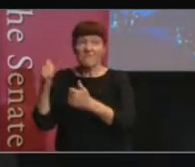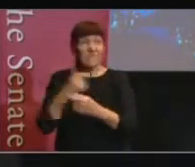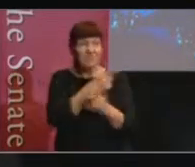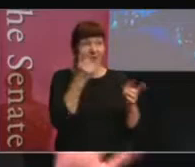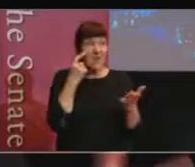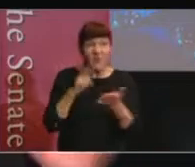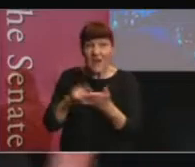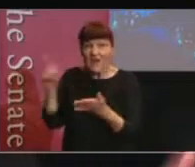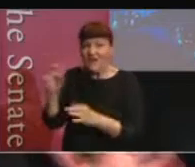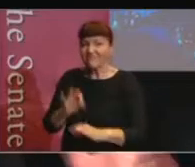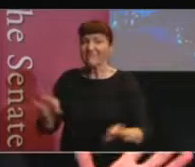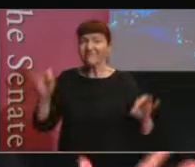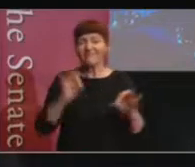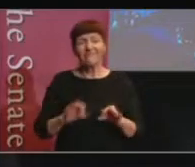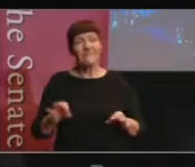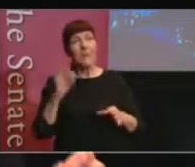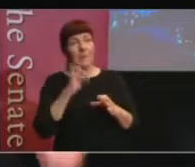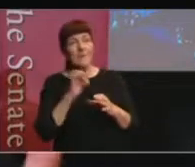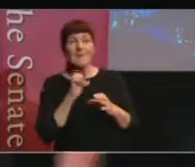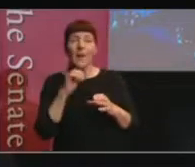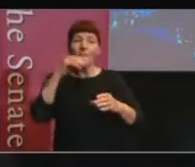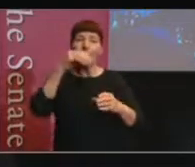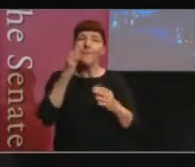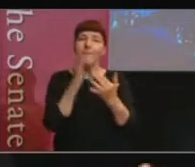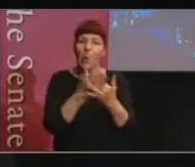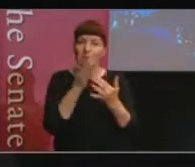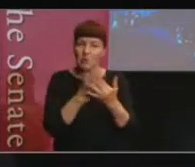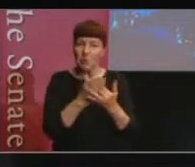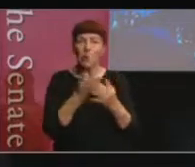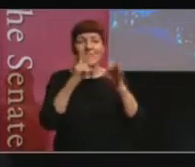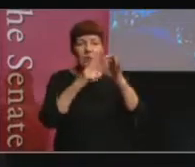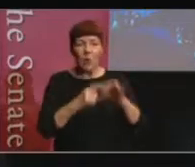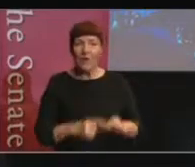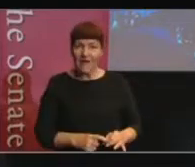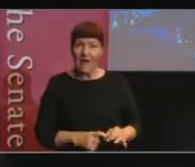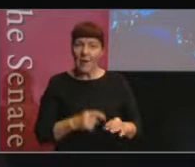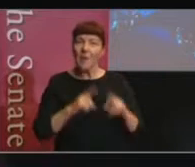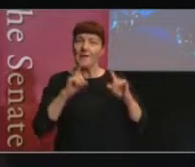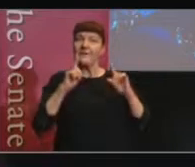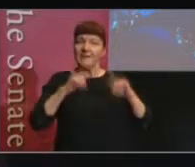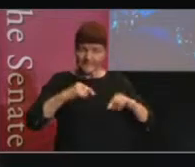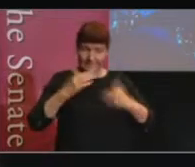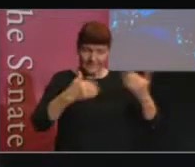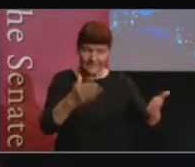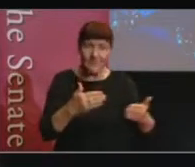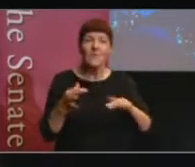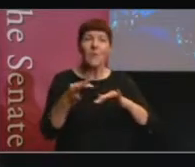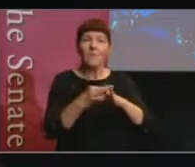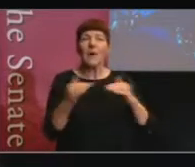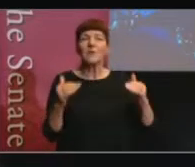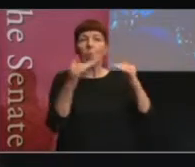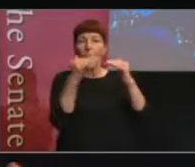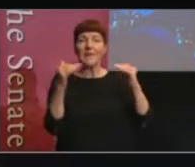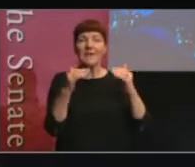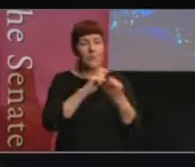plebiscite postal survey that was the catalyst for marriage equality reform. I would argue that it